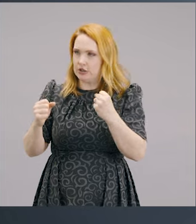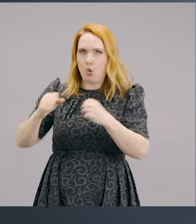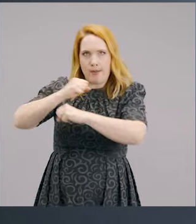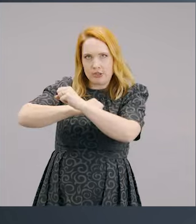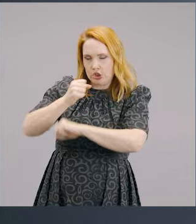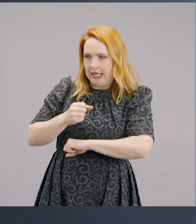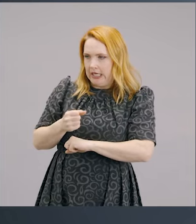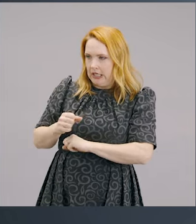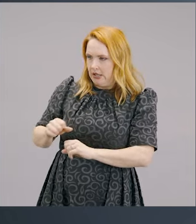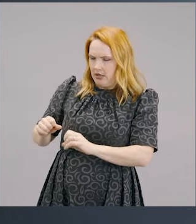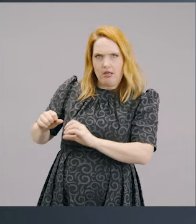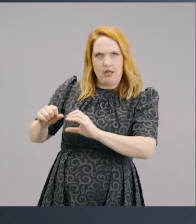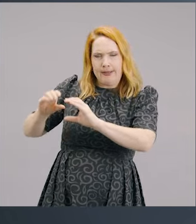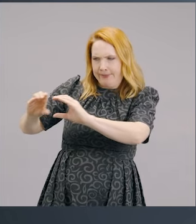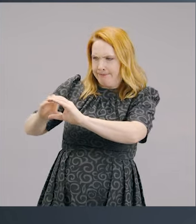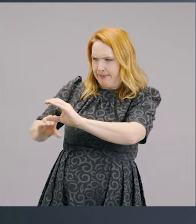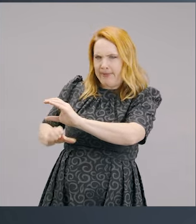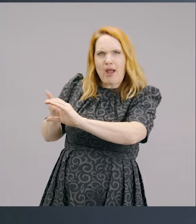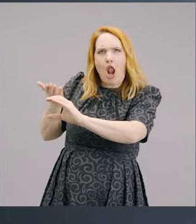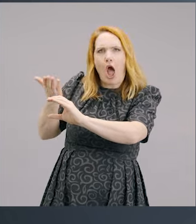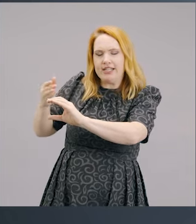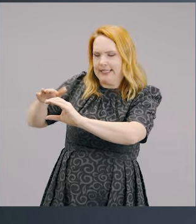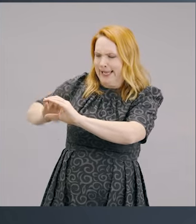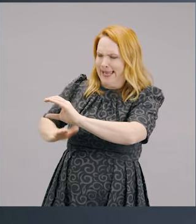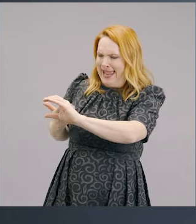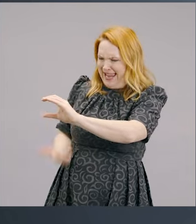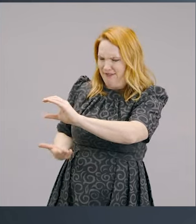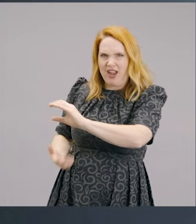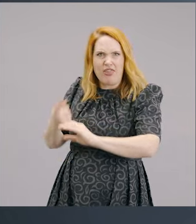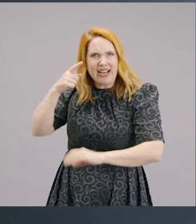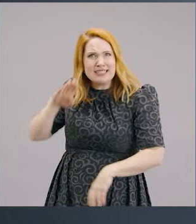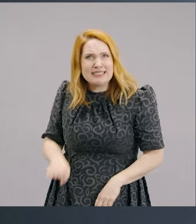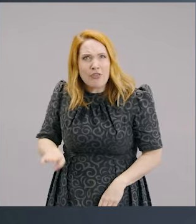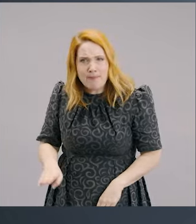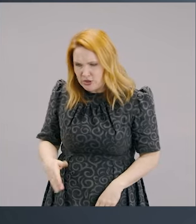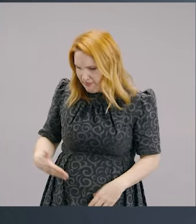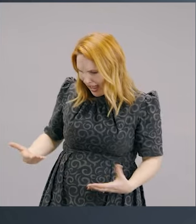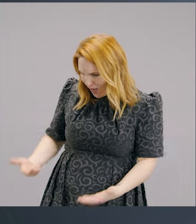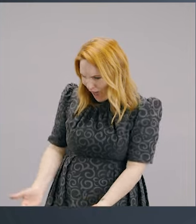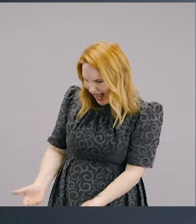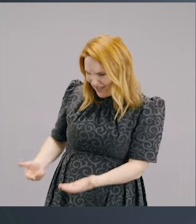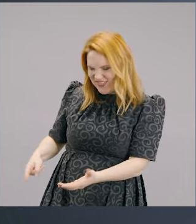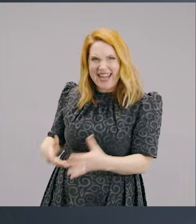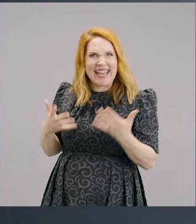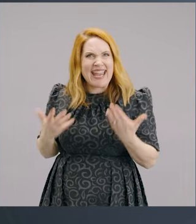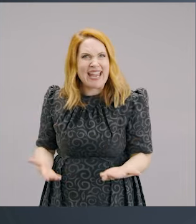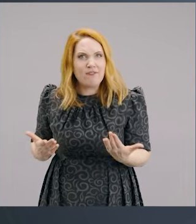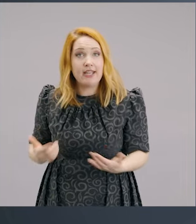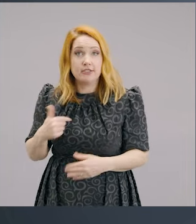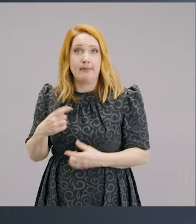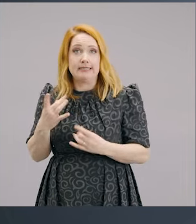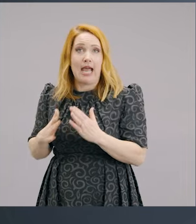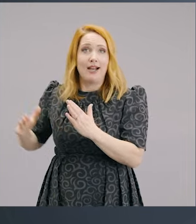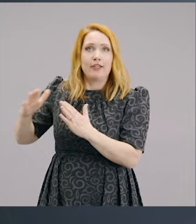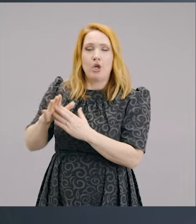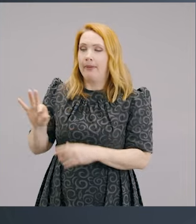wow! You know, the one before is right down the bottom. And you think, how could anybody, you know, how could six people lift that thing? So I start up near